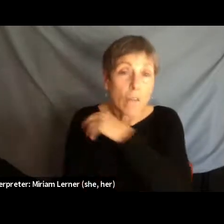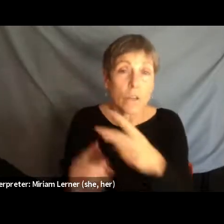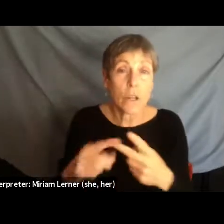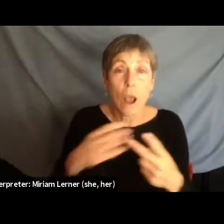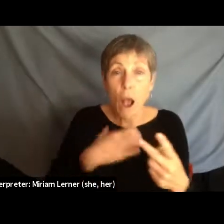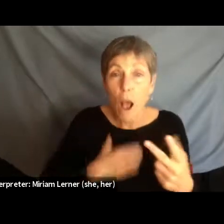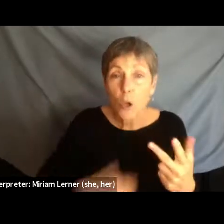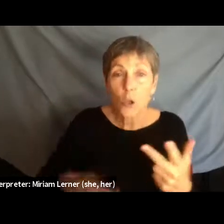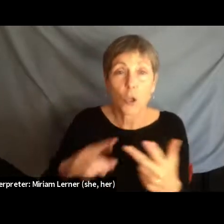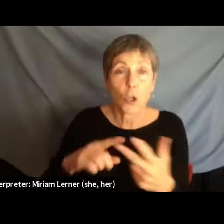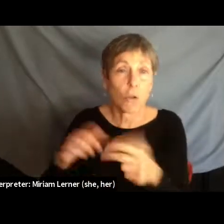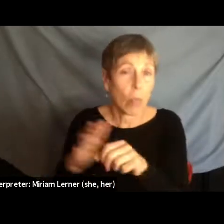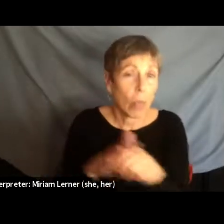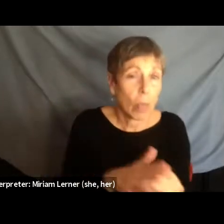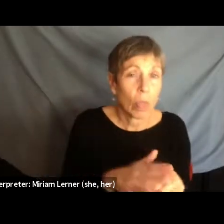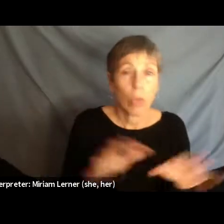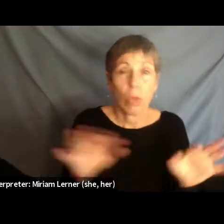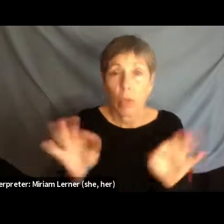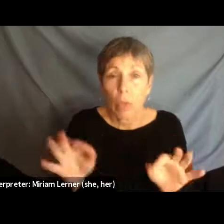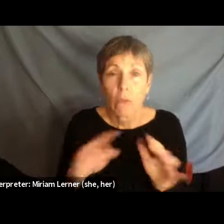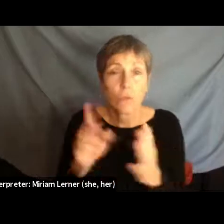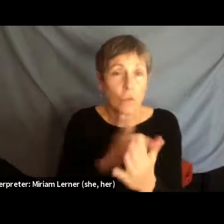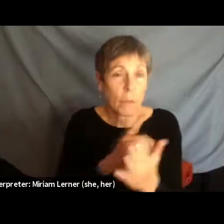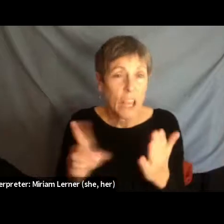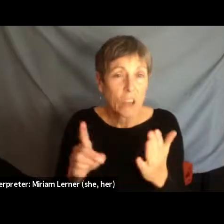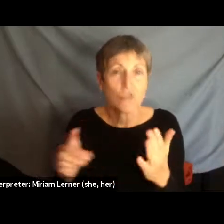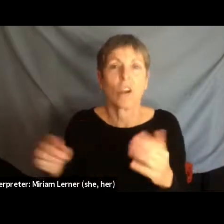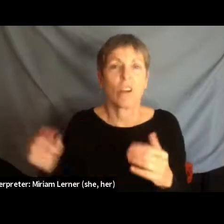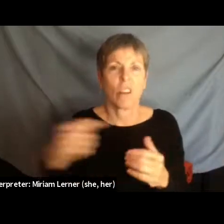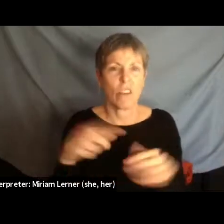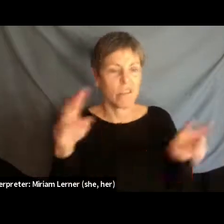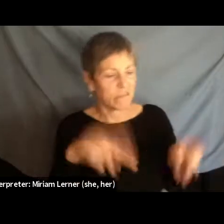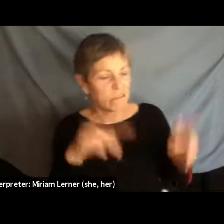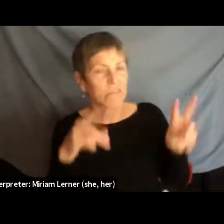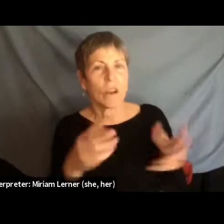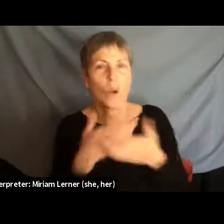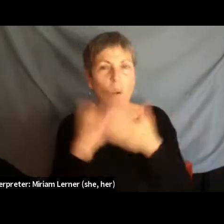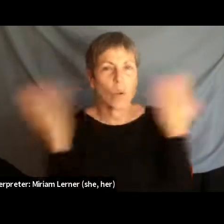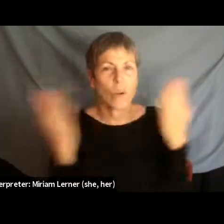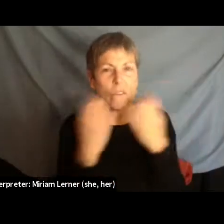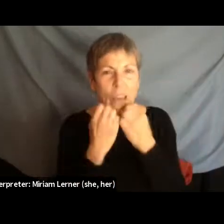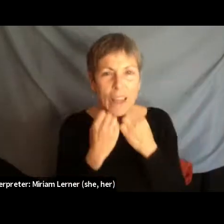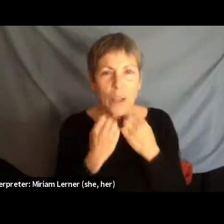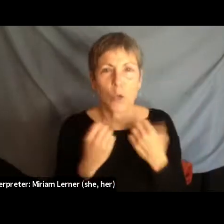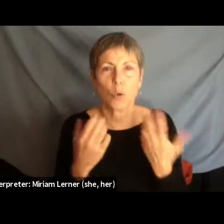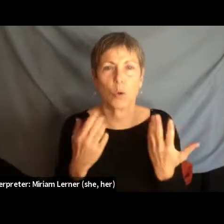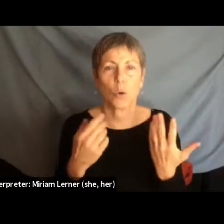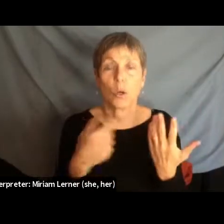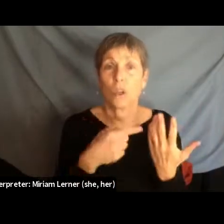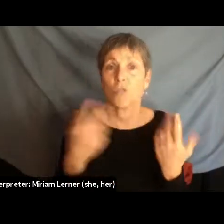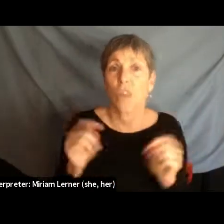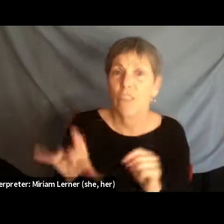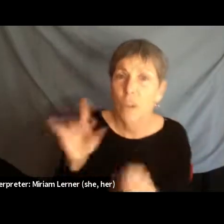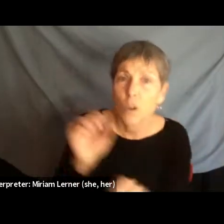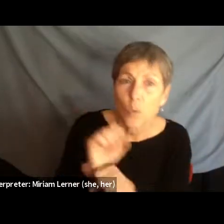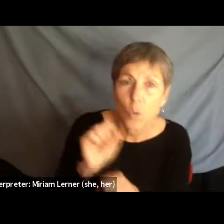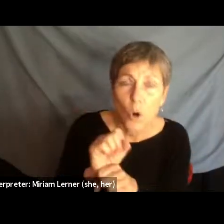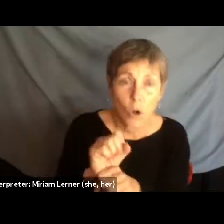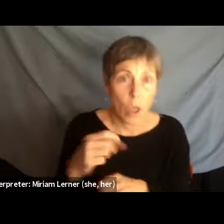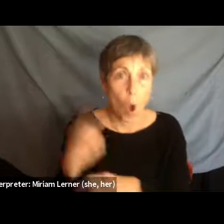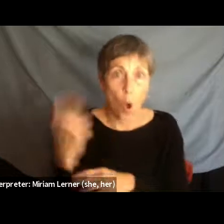They are constructed as people without value, without worth, who are living in fear of demolition and eviction.